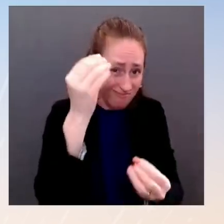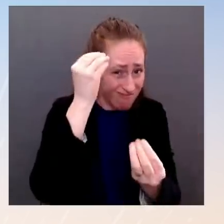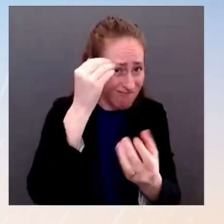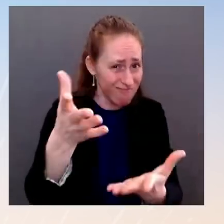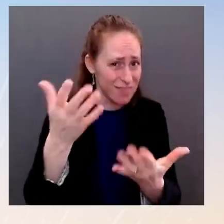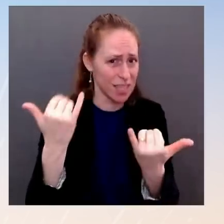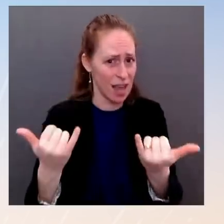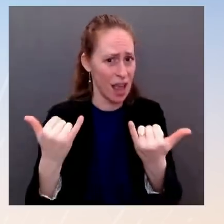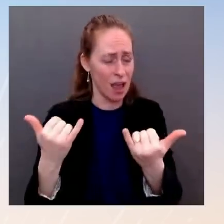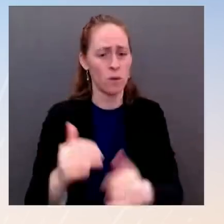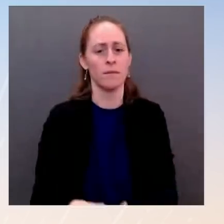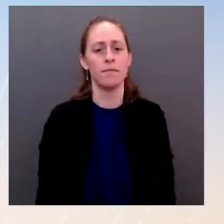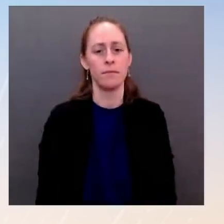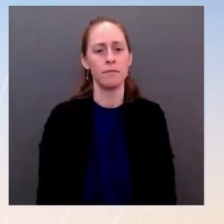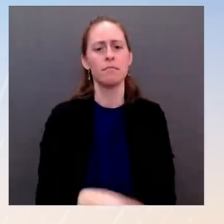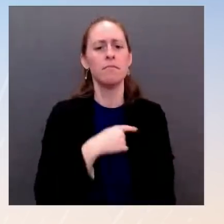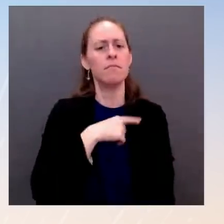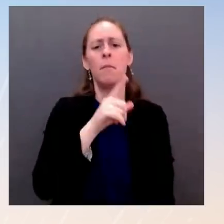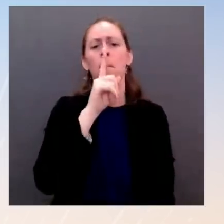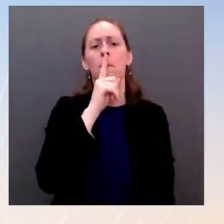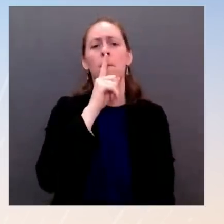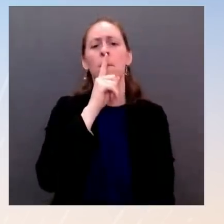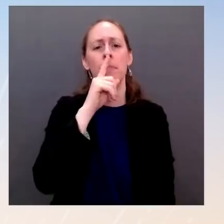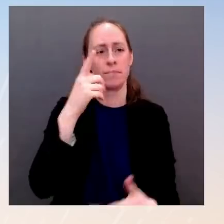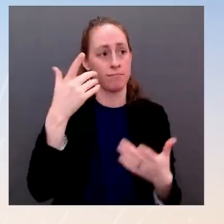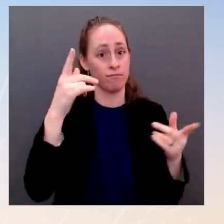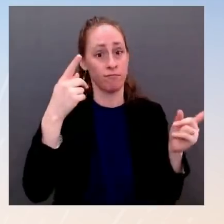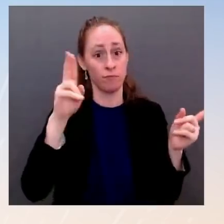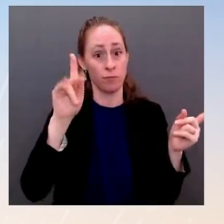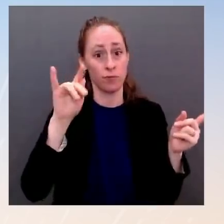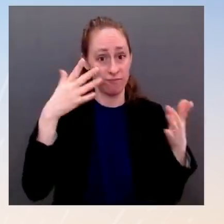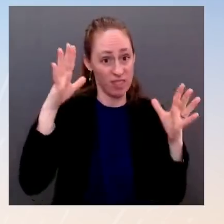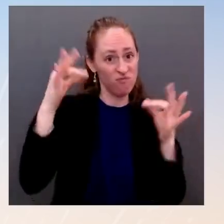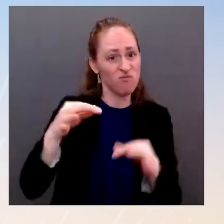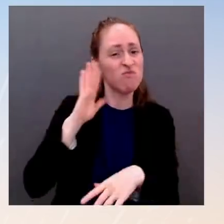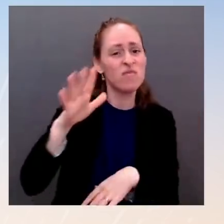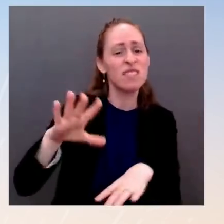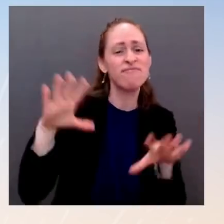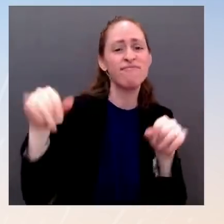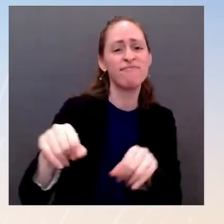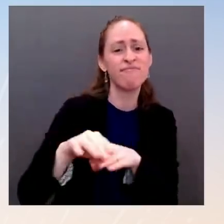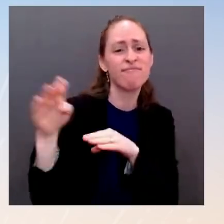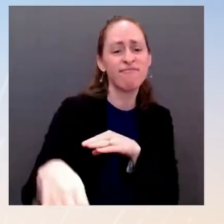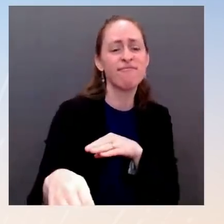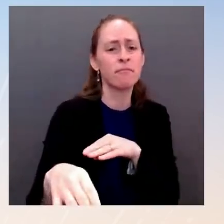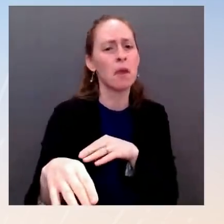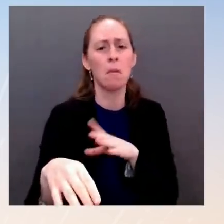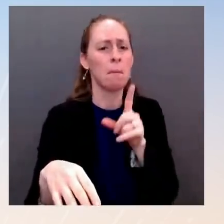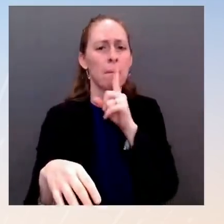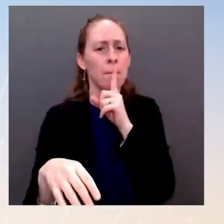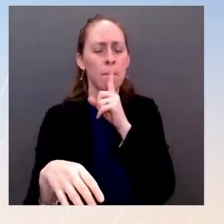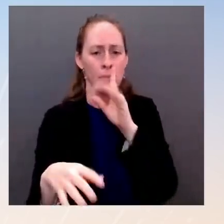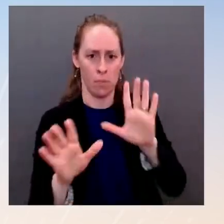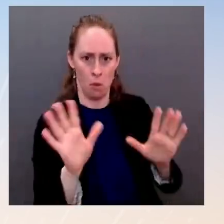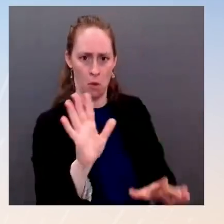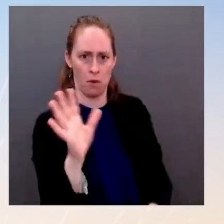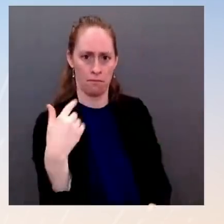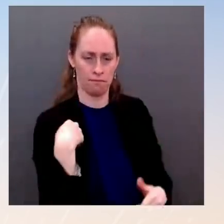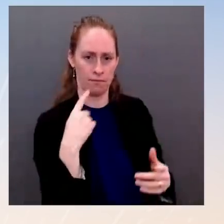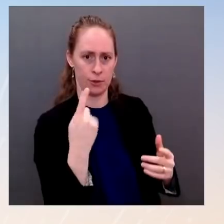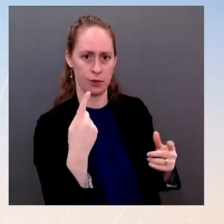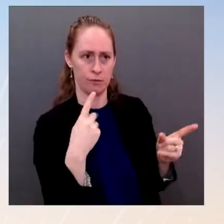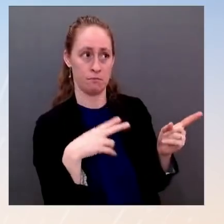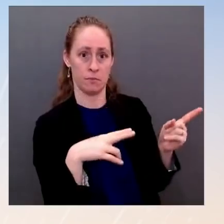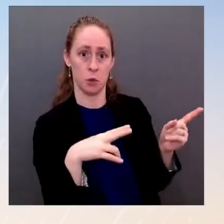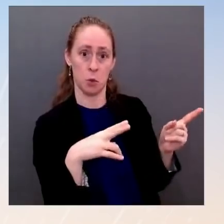What we are saying is that we have a sufficient level of concern, based on what we are seeing on the ground and what our intelligence analysts have